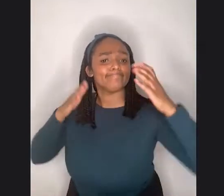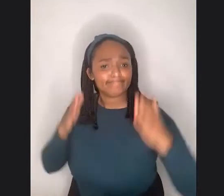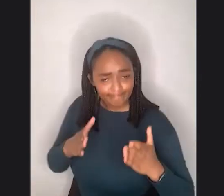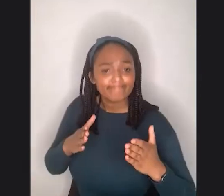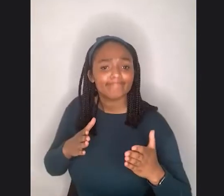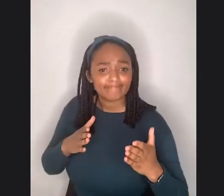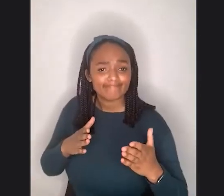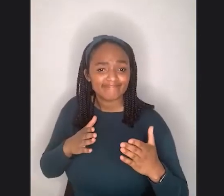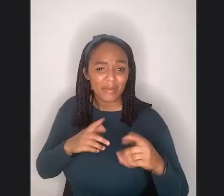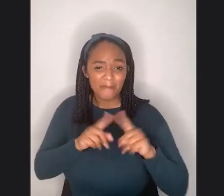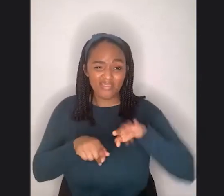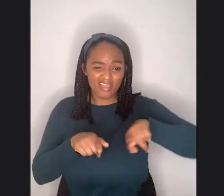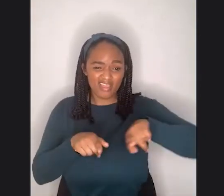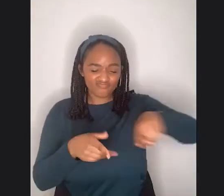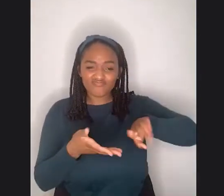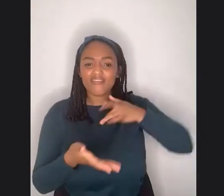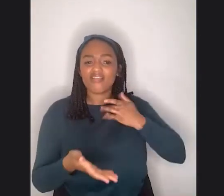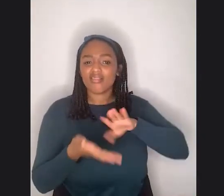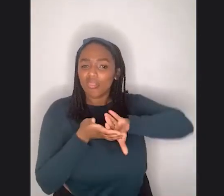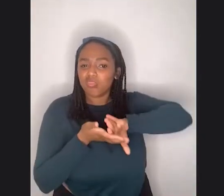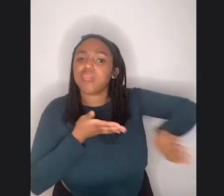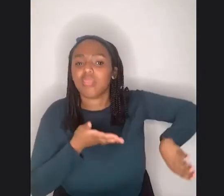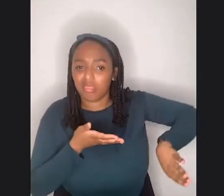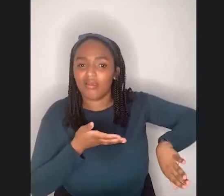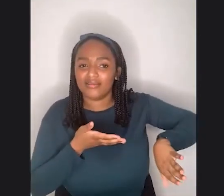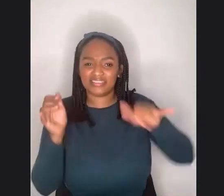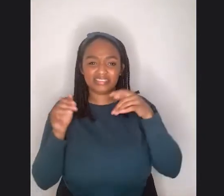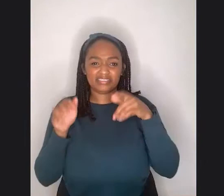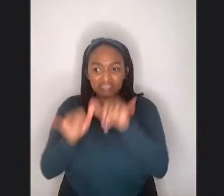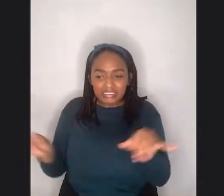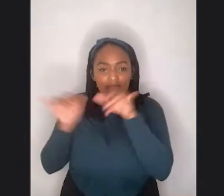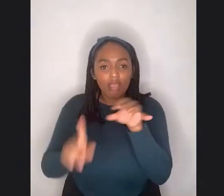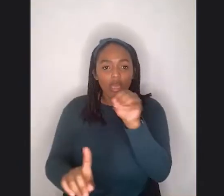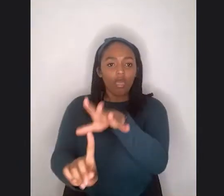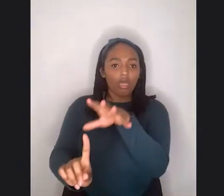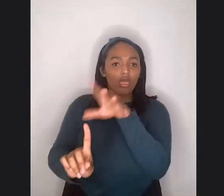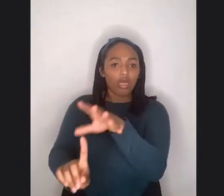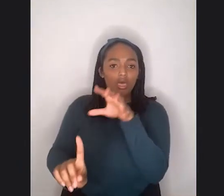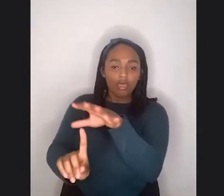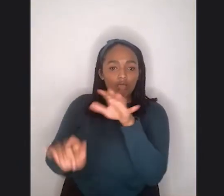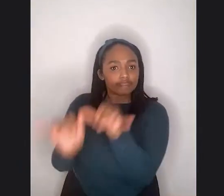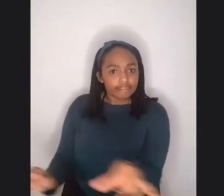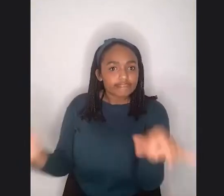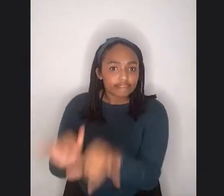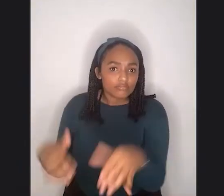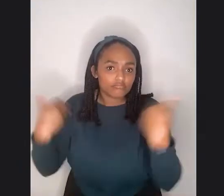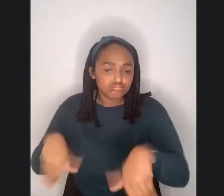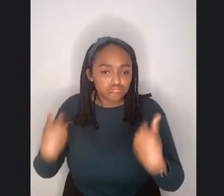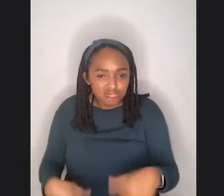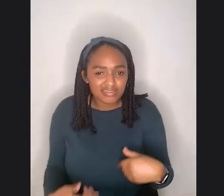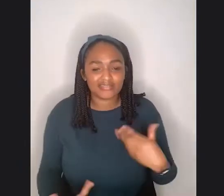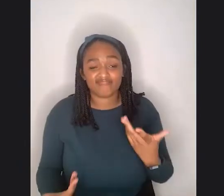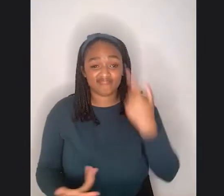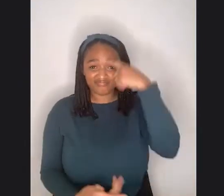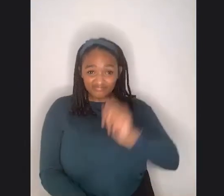to the forefront that we just keep seeing the same old faces. And it's just, I don't know. I, I just feel like a